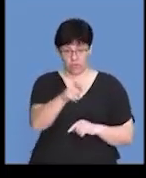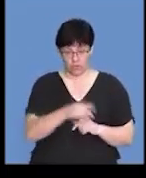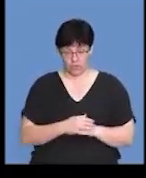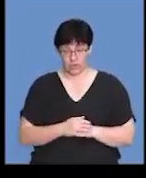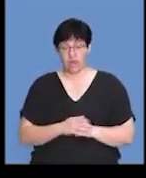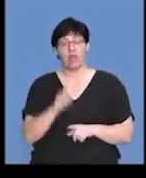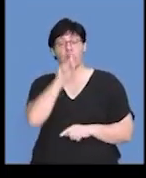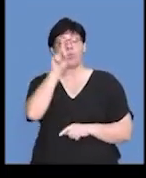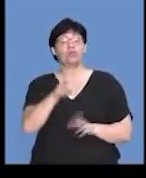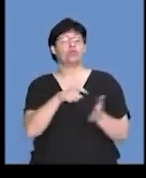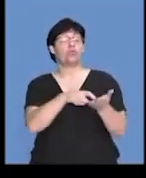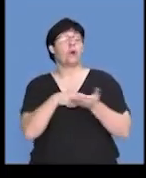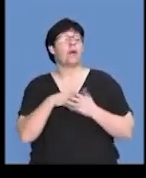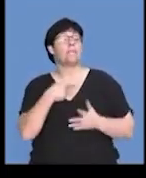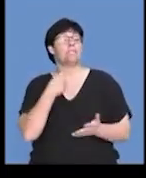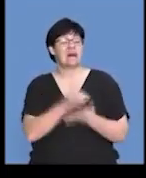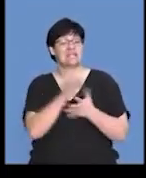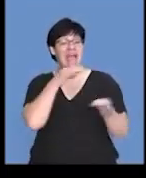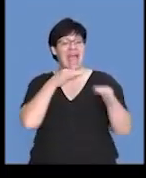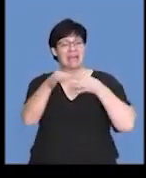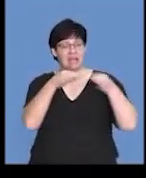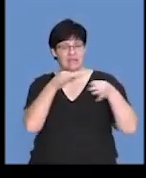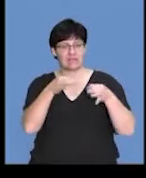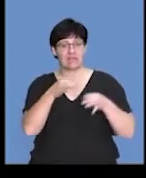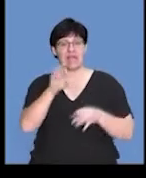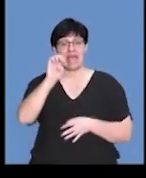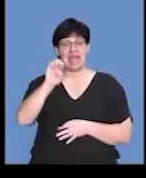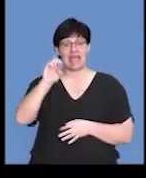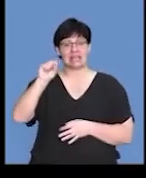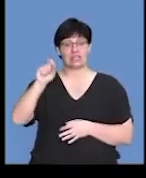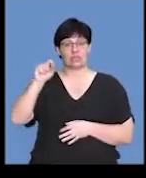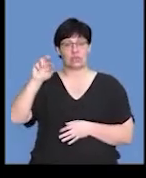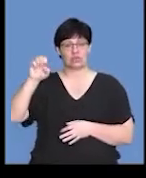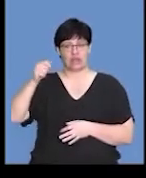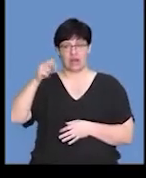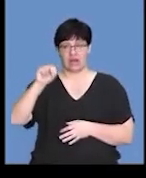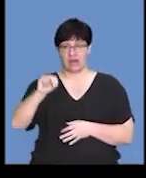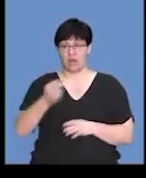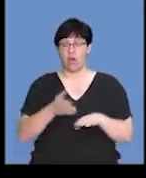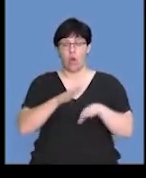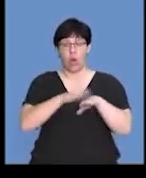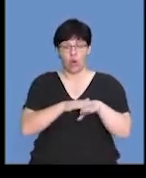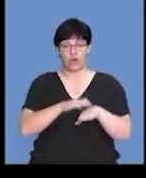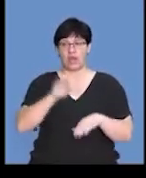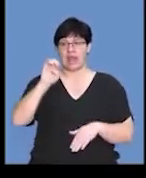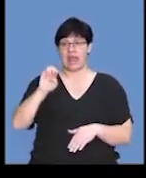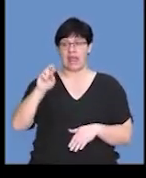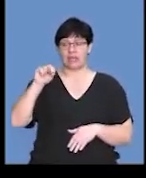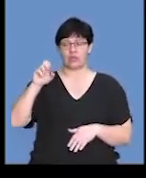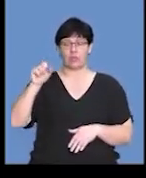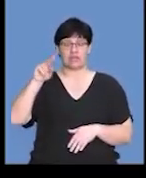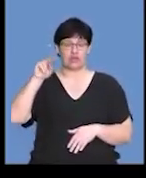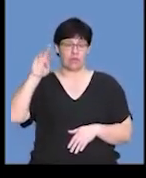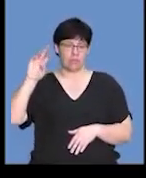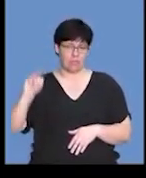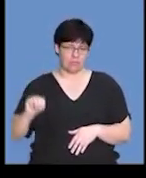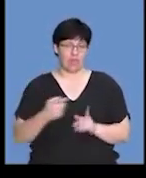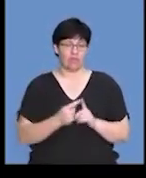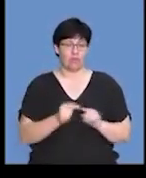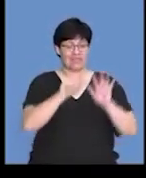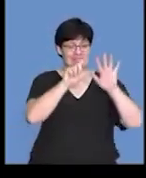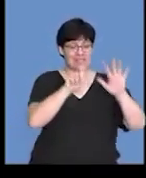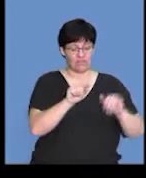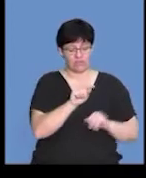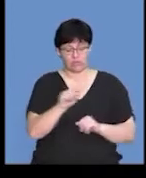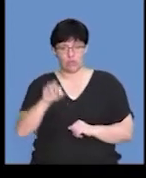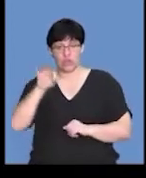the question requires us to describe the effect of estrogen on the endometrium from the 7th to the